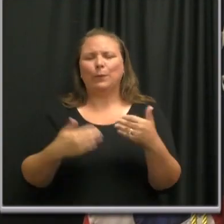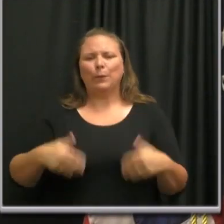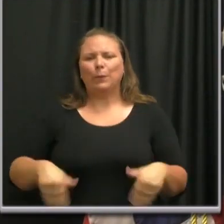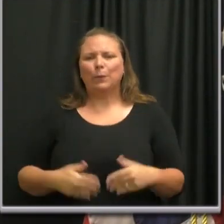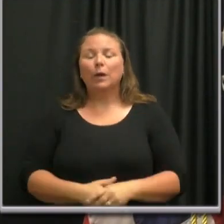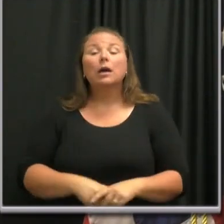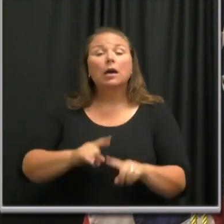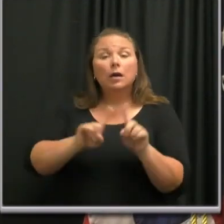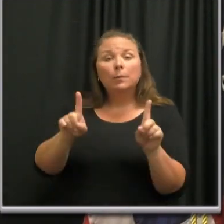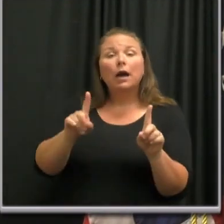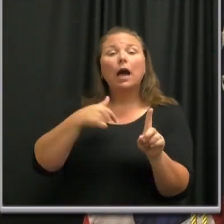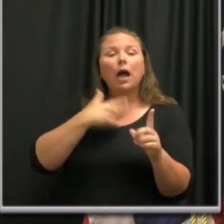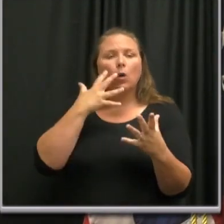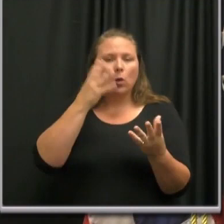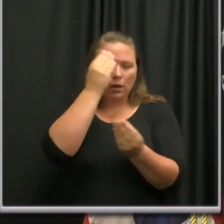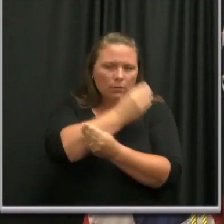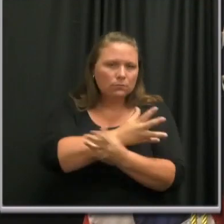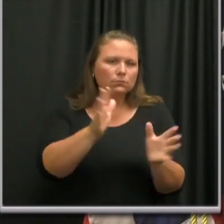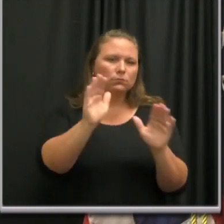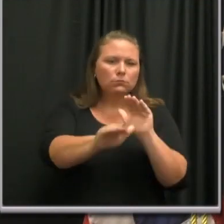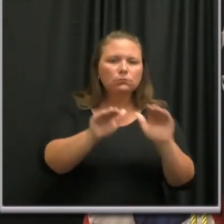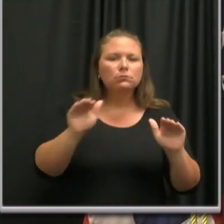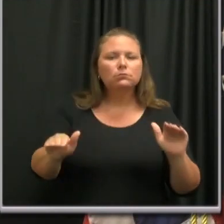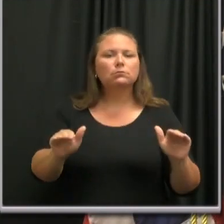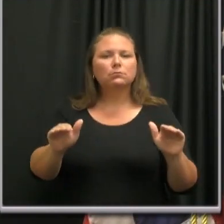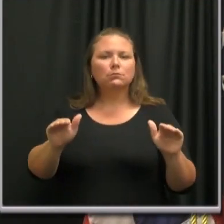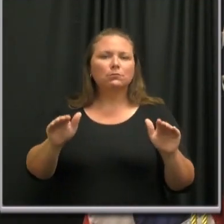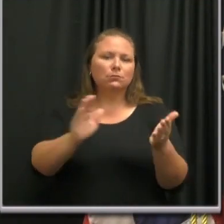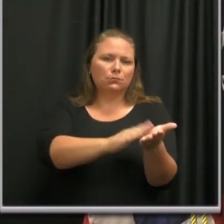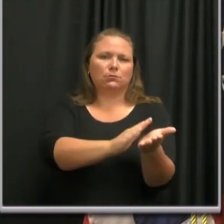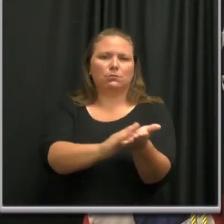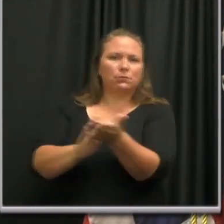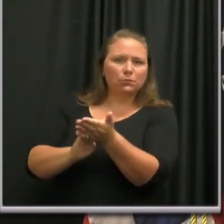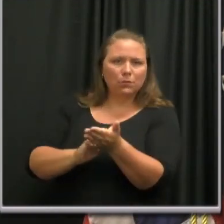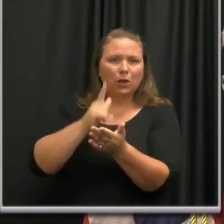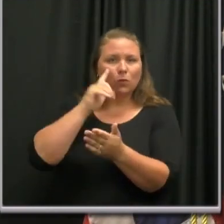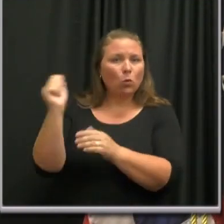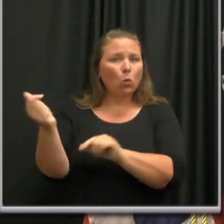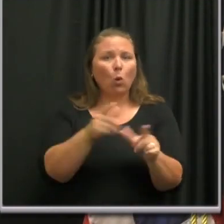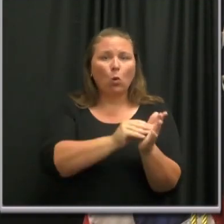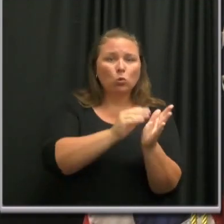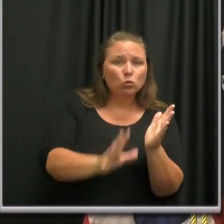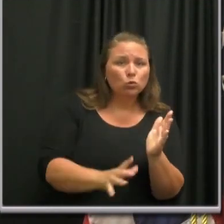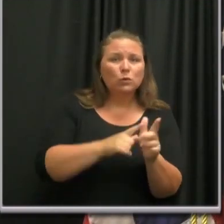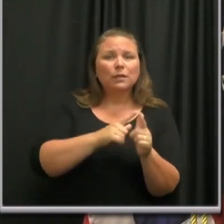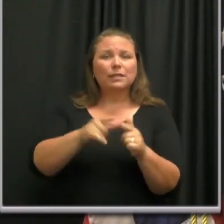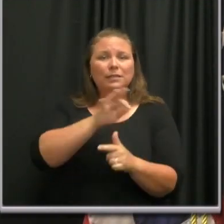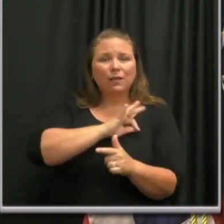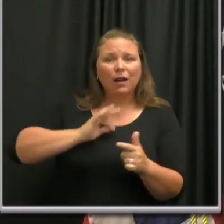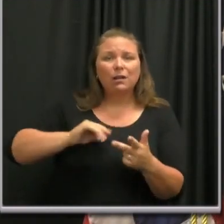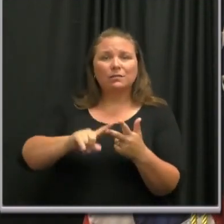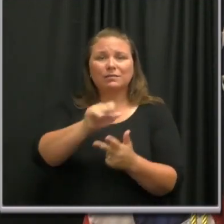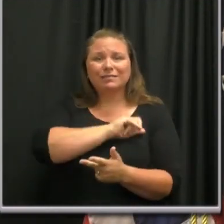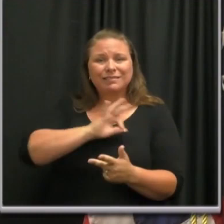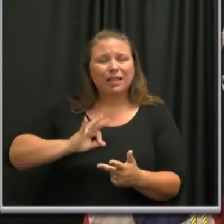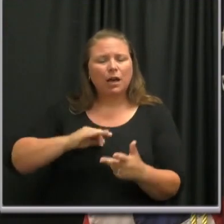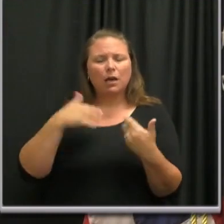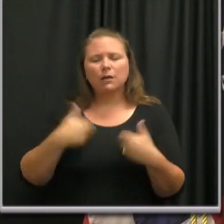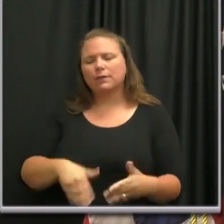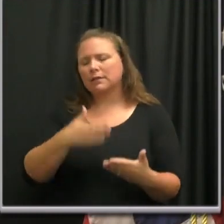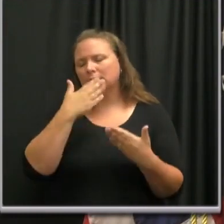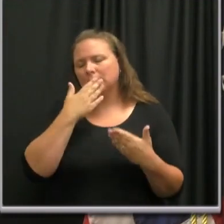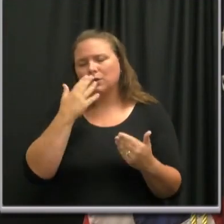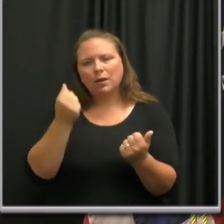if I didn't acknowledge that fact. So to my Meharry students, faculty, and staff, thank you for what you do.